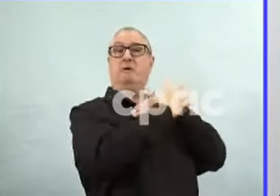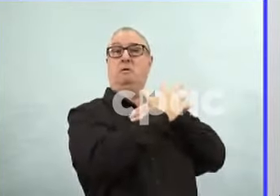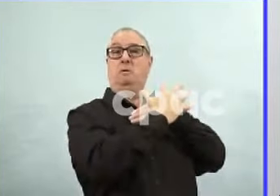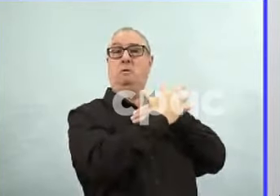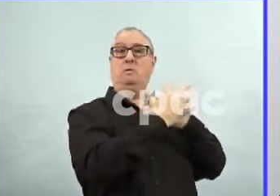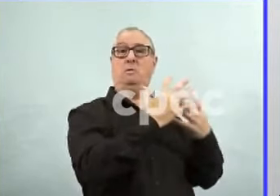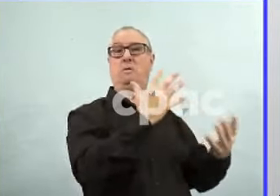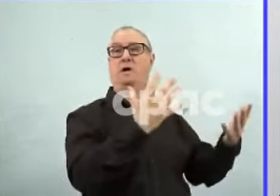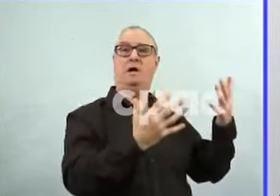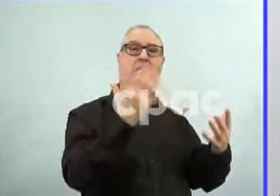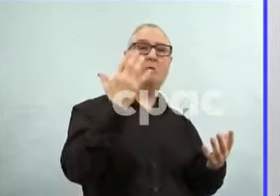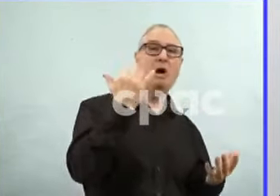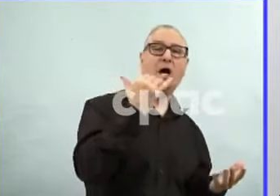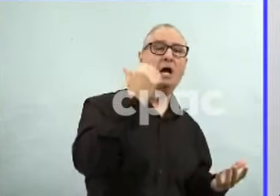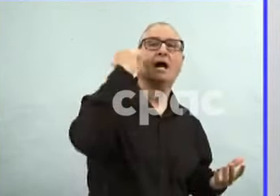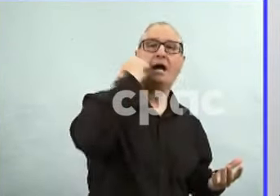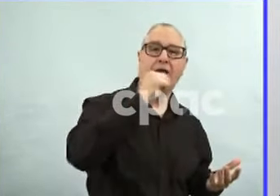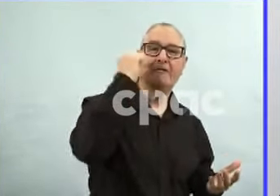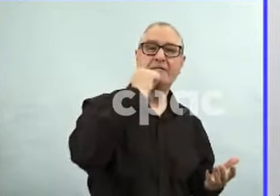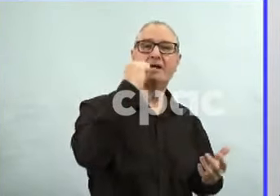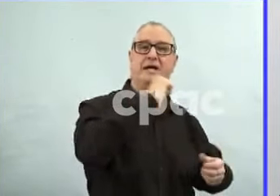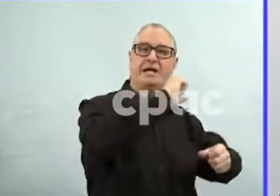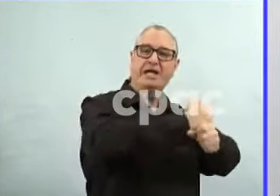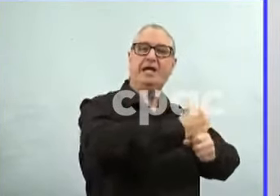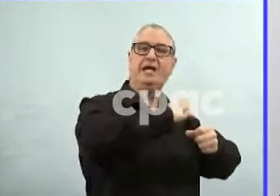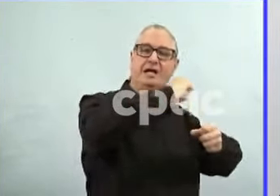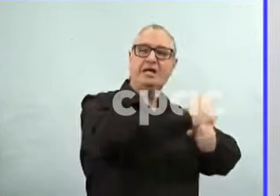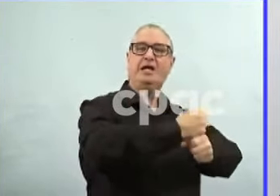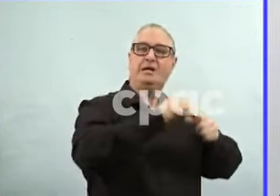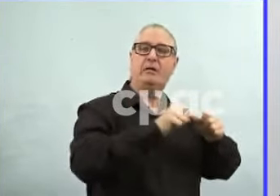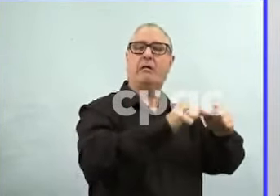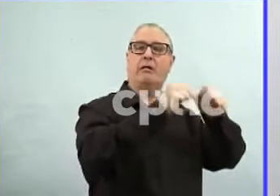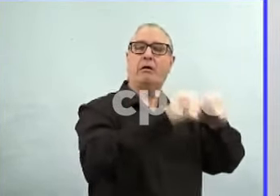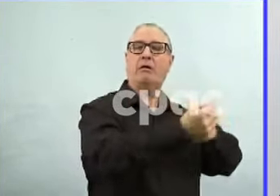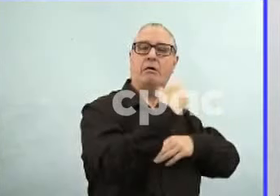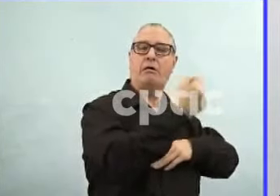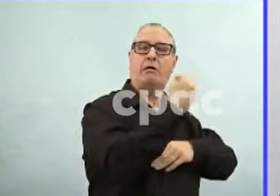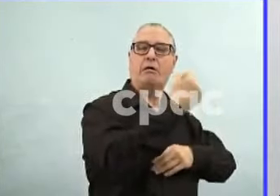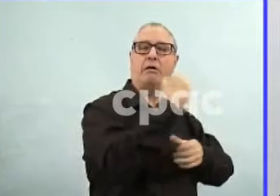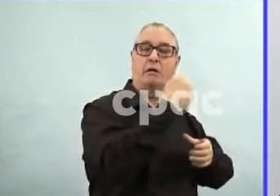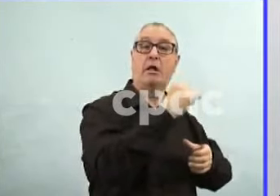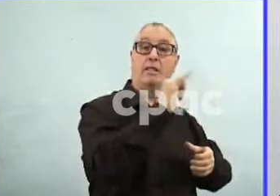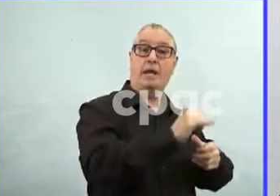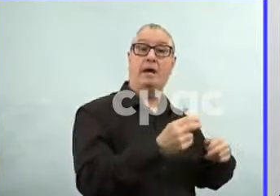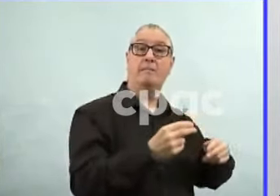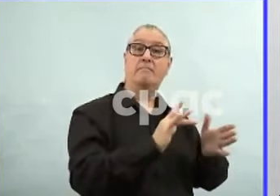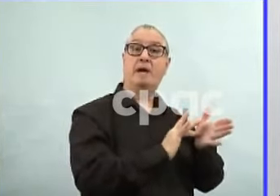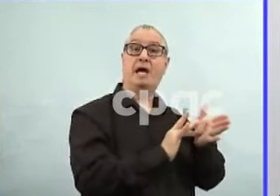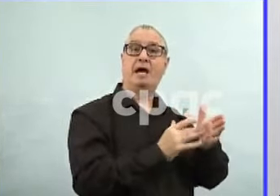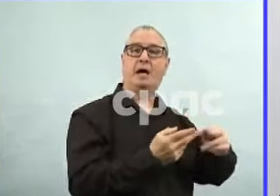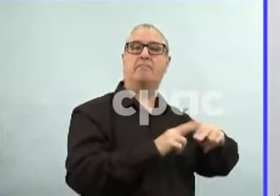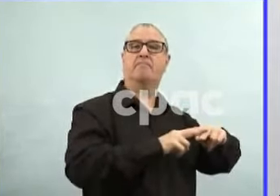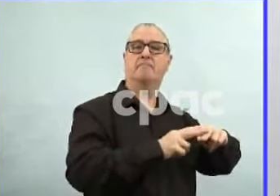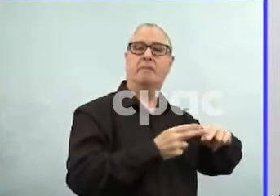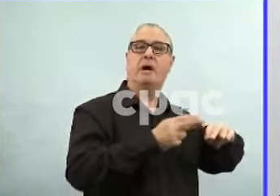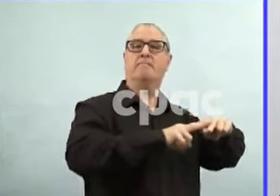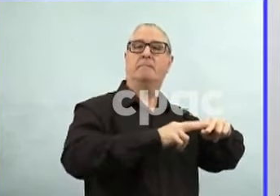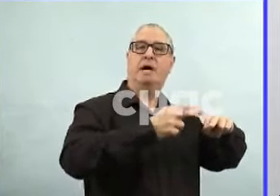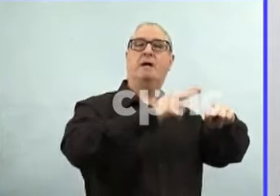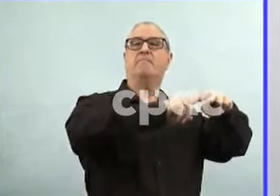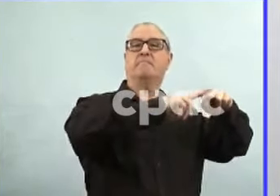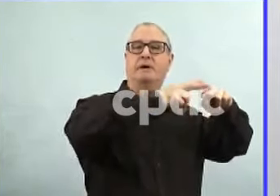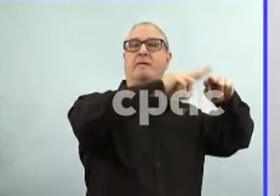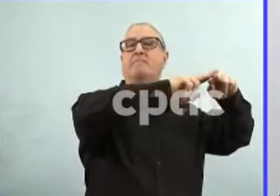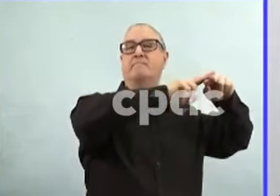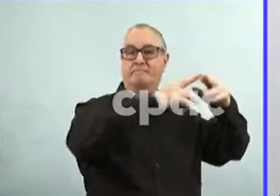problems as levels of the drug build up in the body and as the damage caused over time can accumulate.